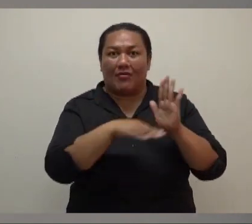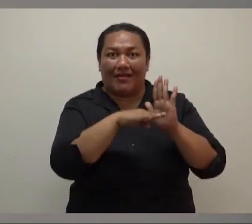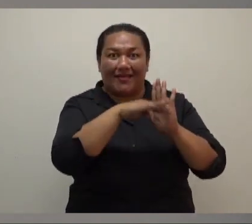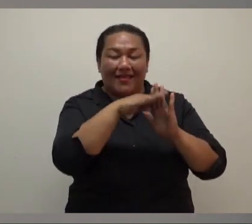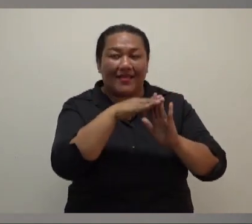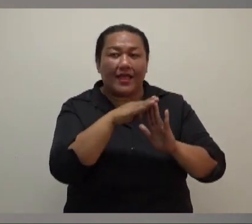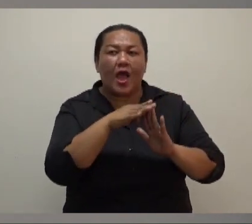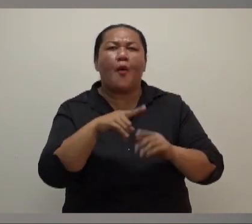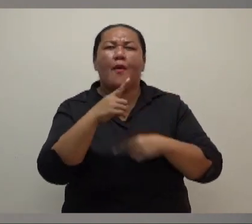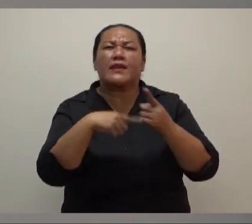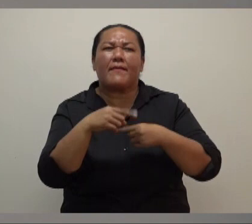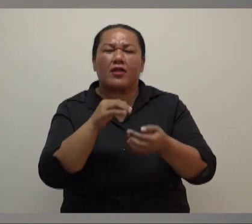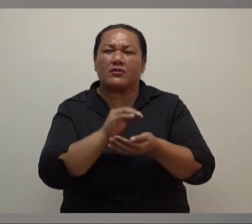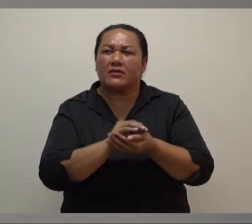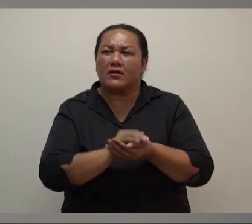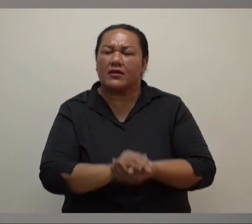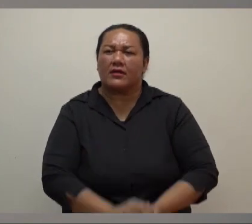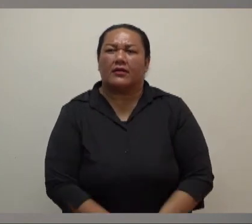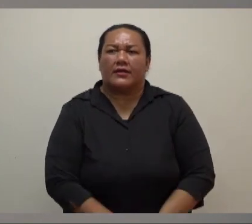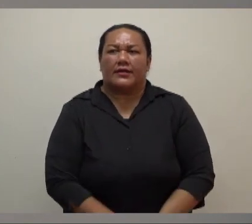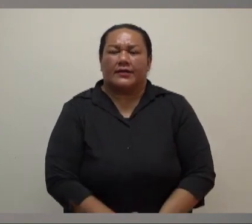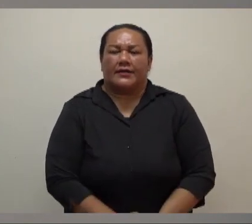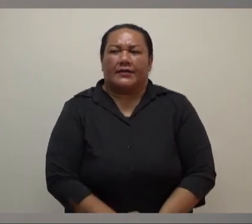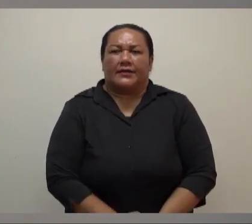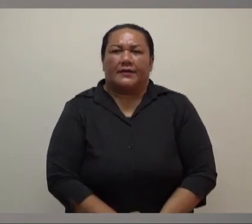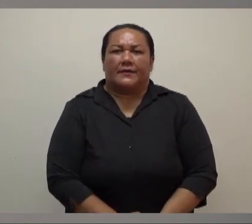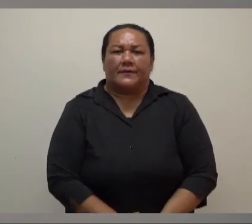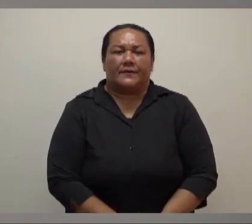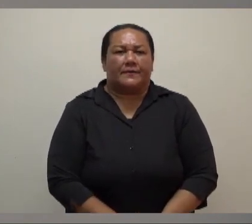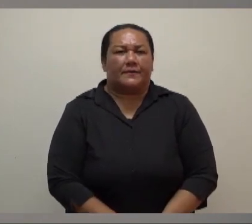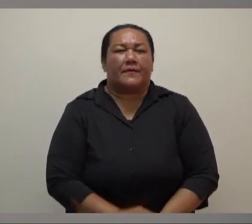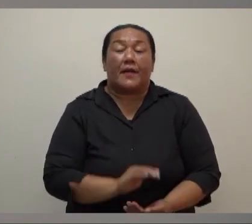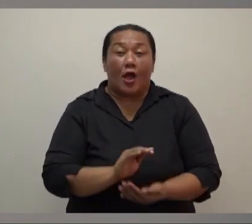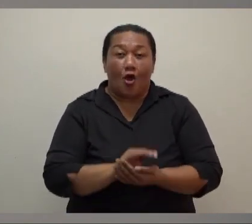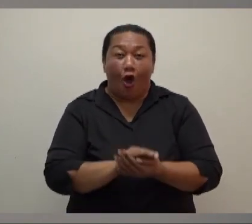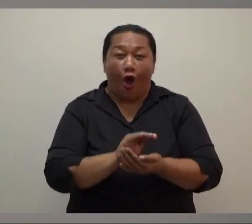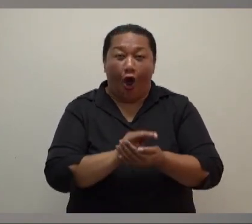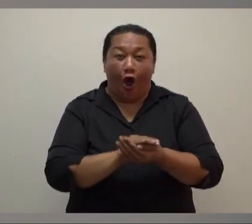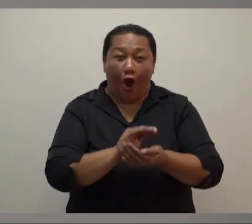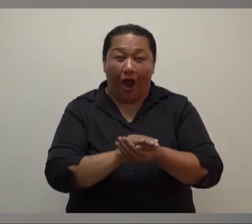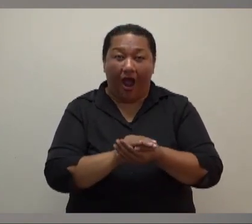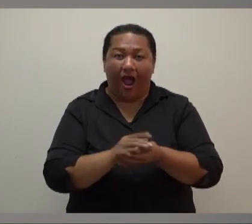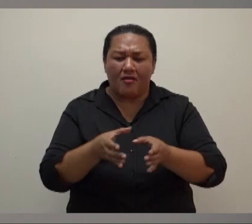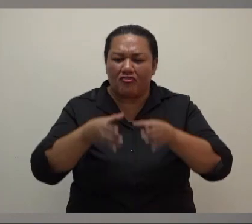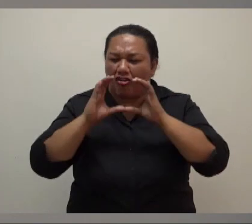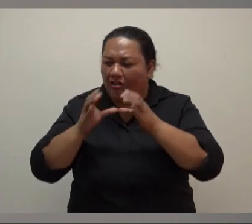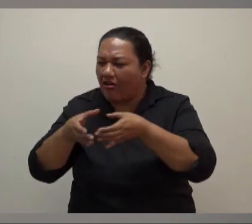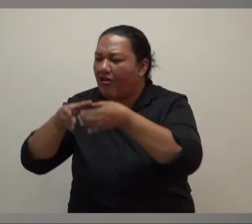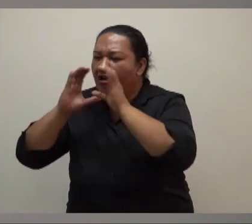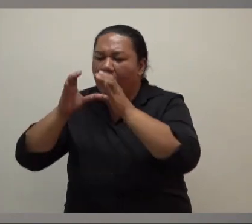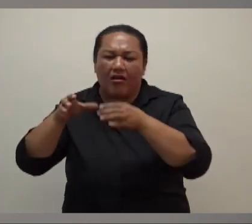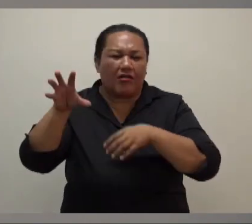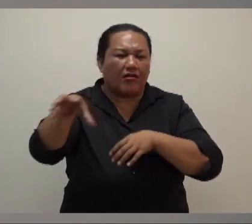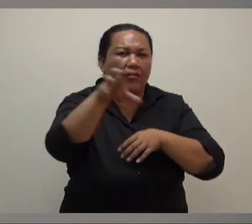same grog bowl. What is your comment on that? Well, I mean, I had a bowl of grog over the New Year's time in